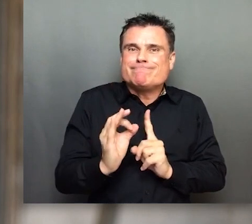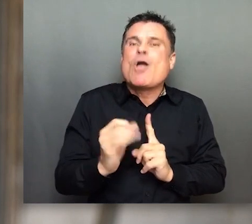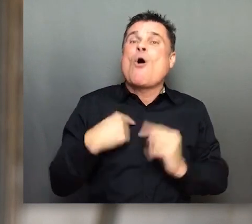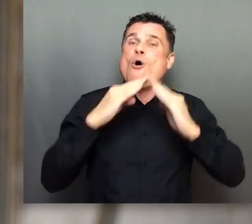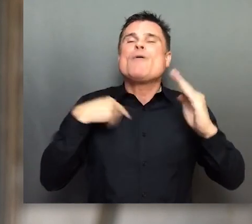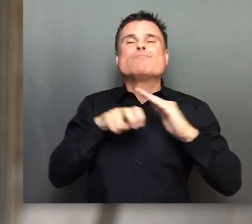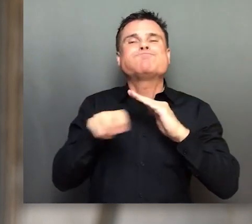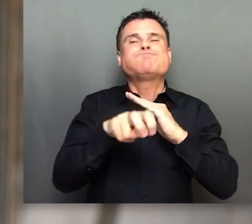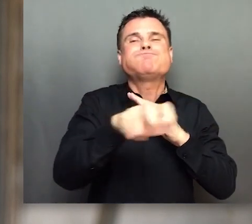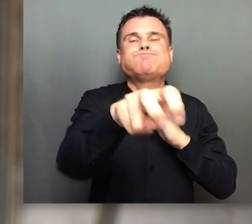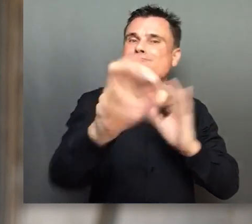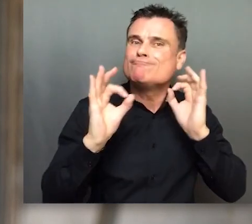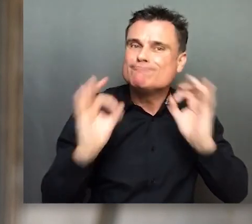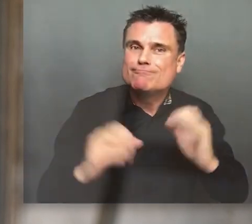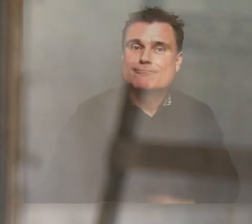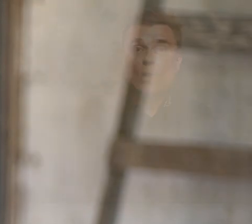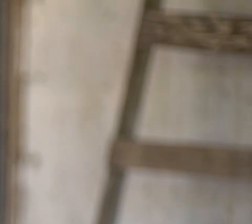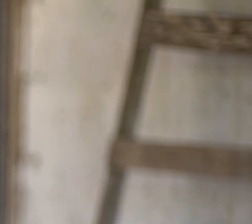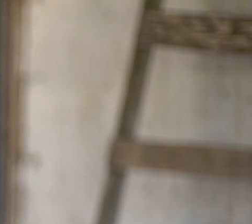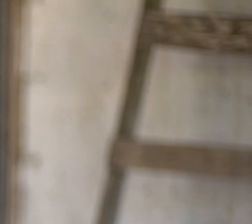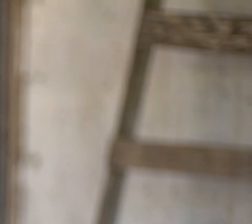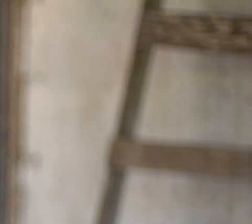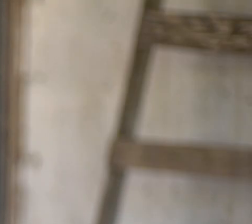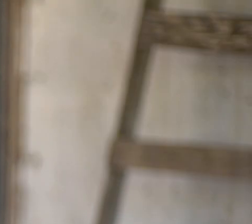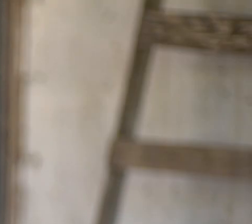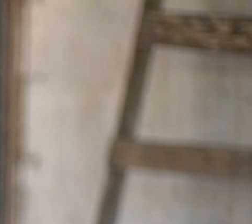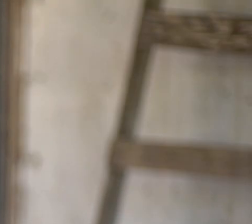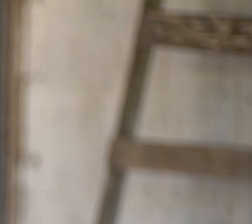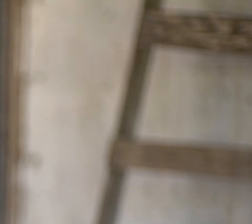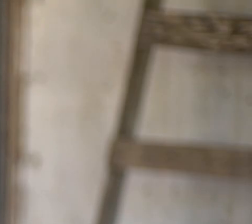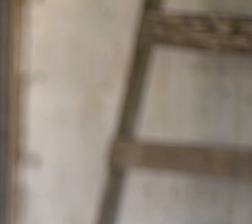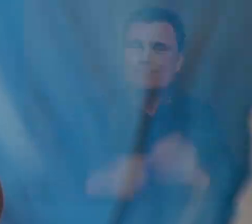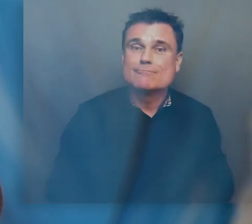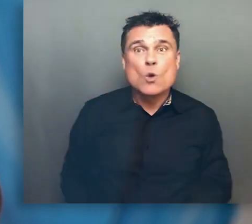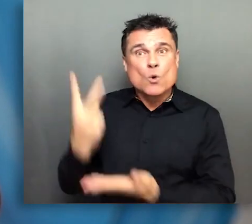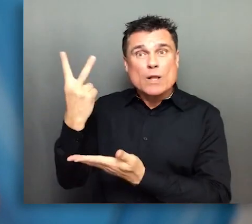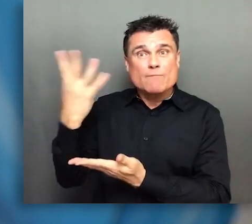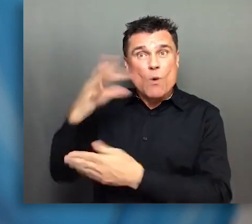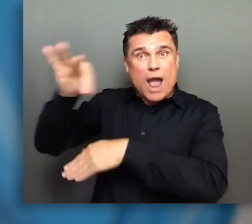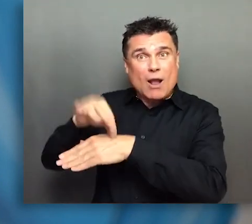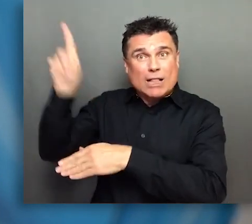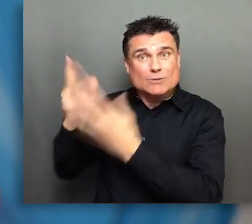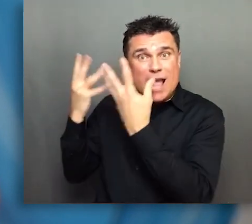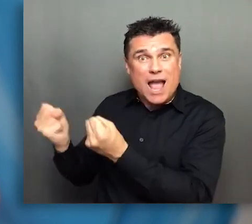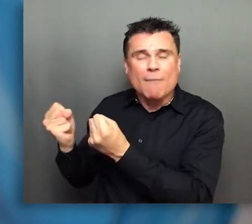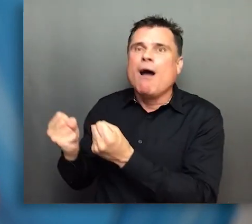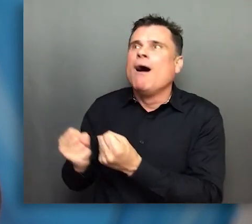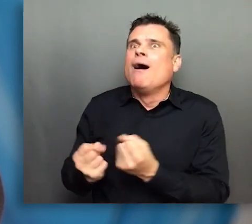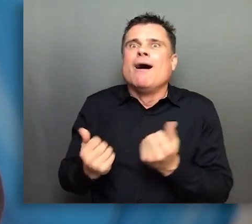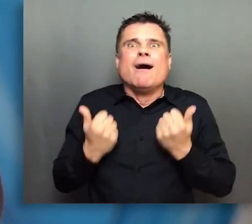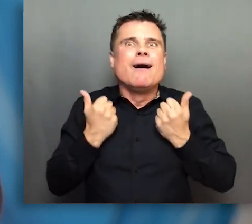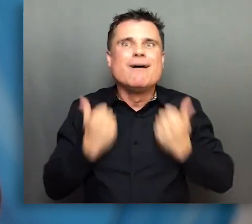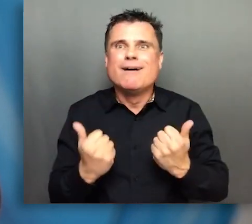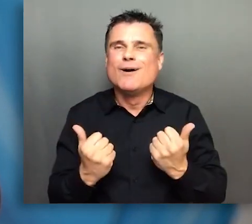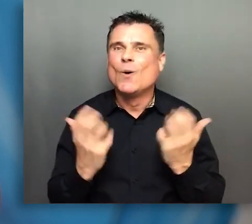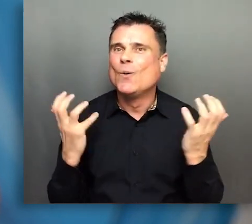feel safer. At least, I would be able to leave my home when I want to. Electricity for 24 hours would be